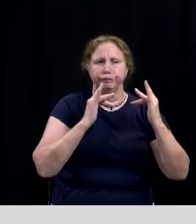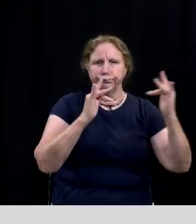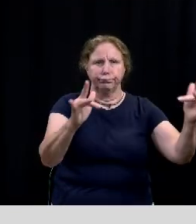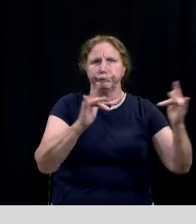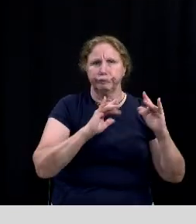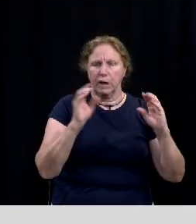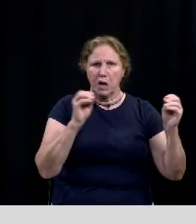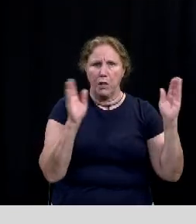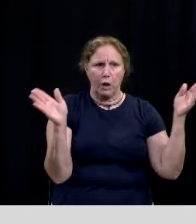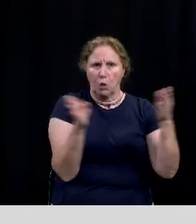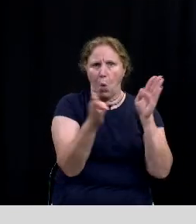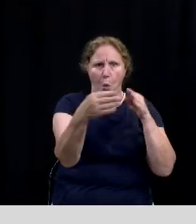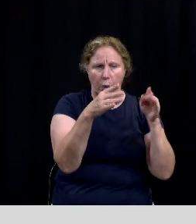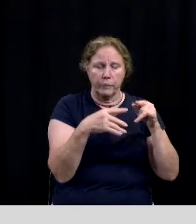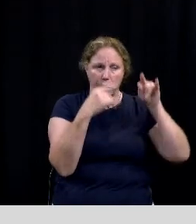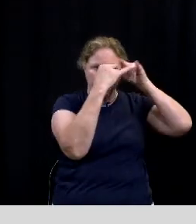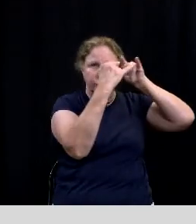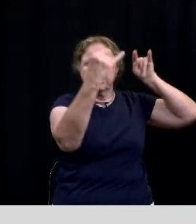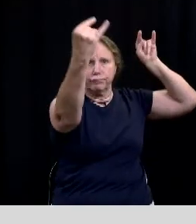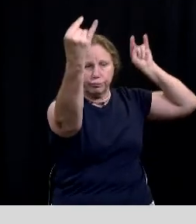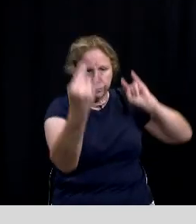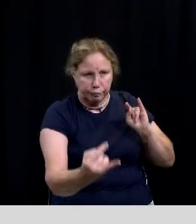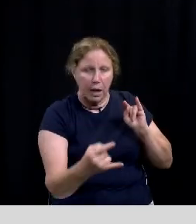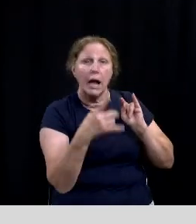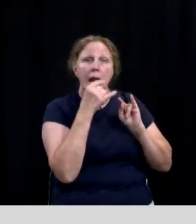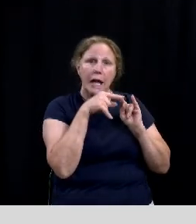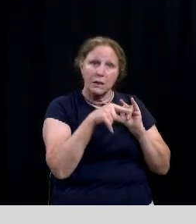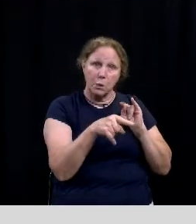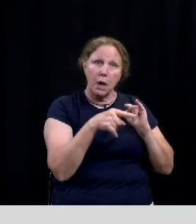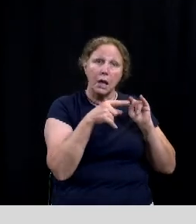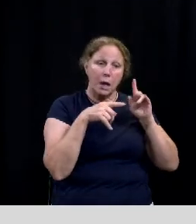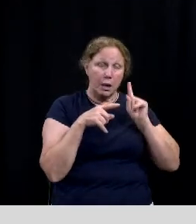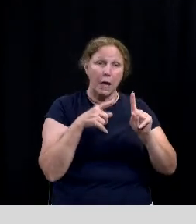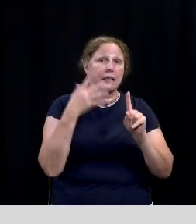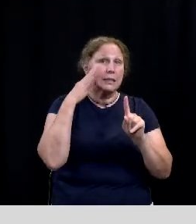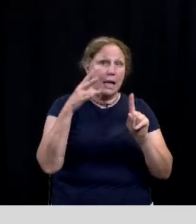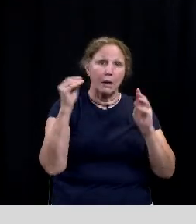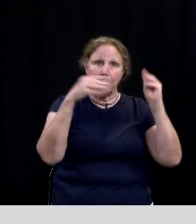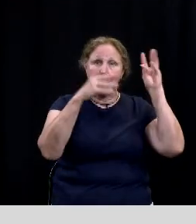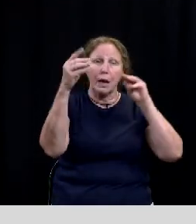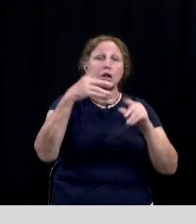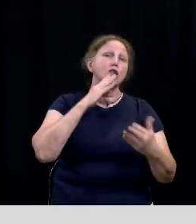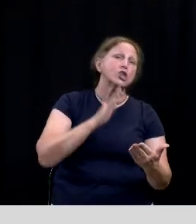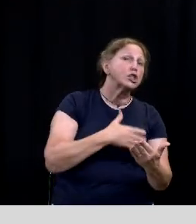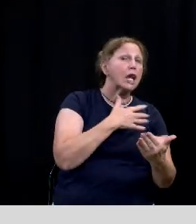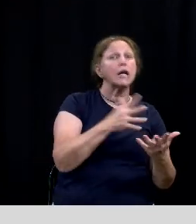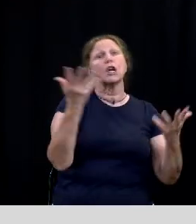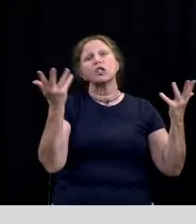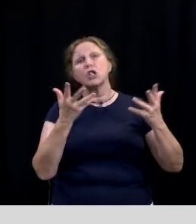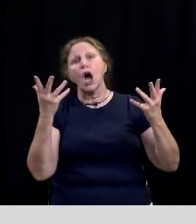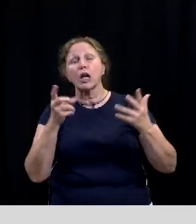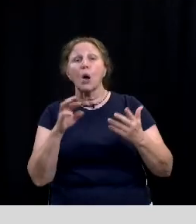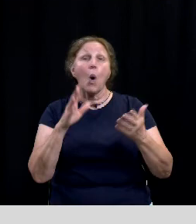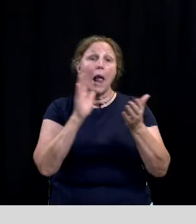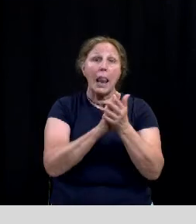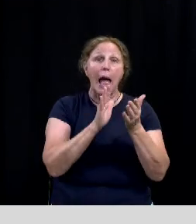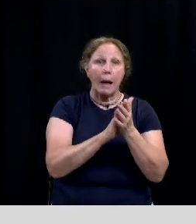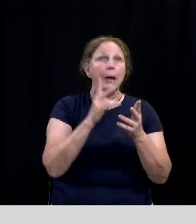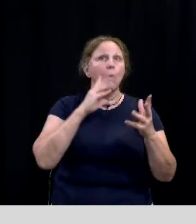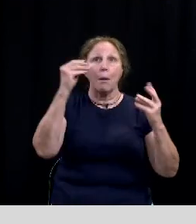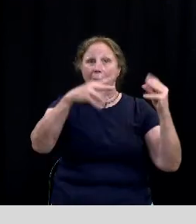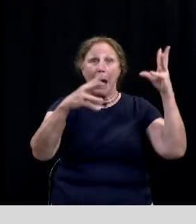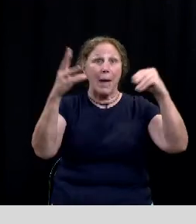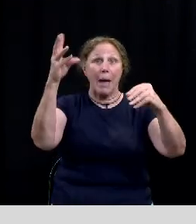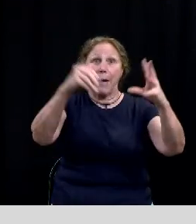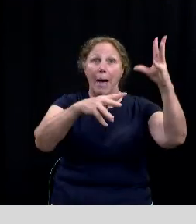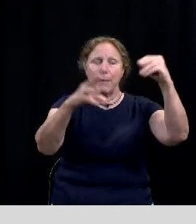nothing enclosed and as you walk through it the lights will actually react to the sounds you're making whether you're singing or talking or even just clapping and we'll give